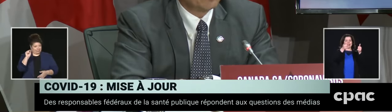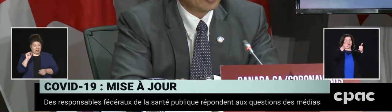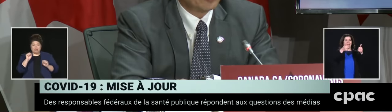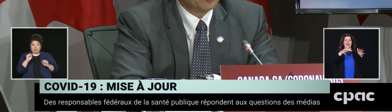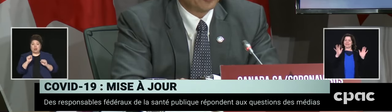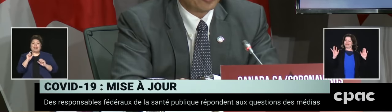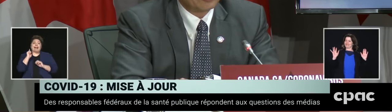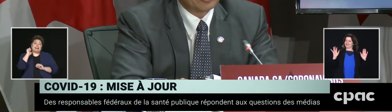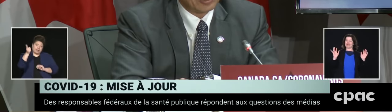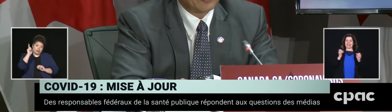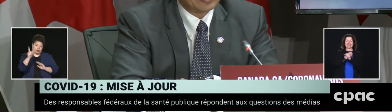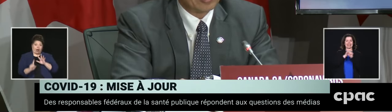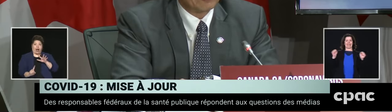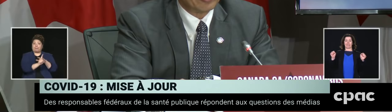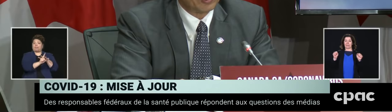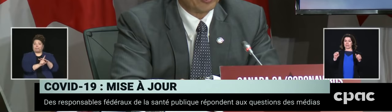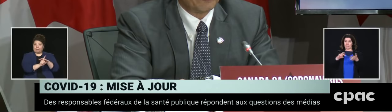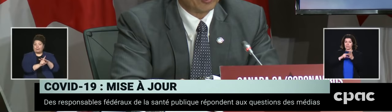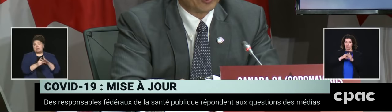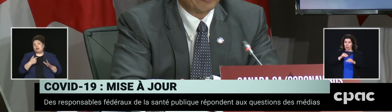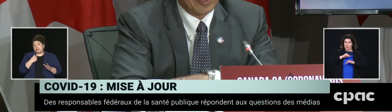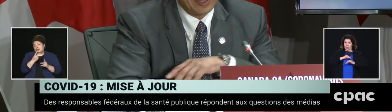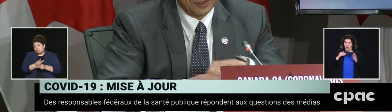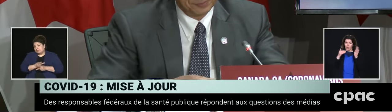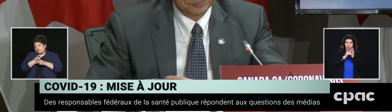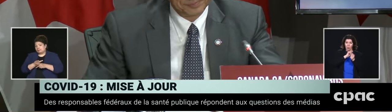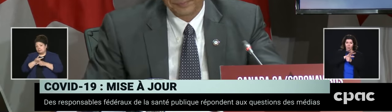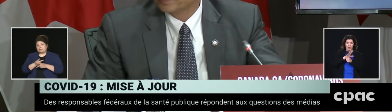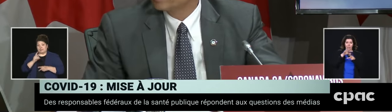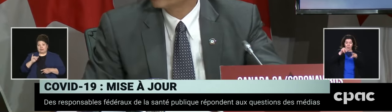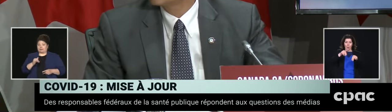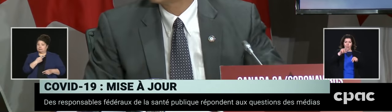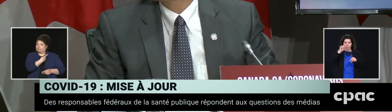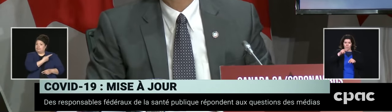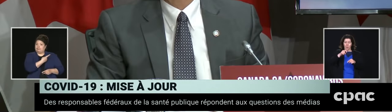underlined by both Dr. Tam and myself going forward. Thank you.